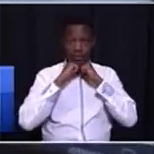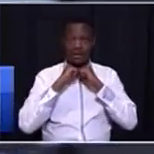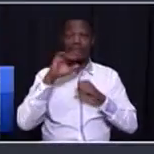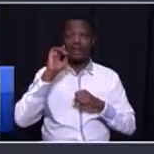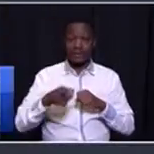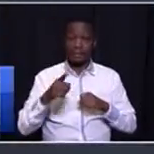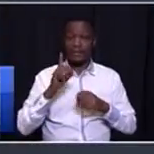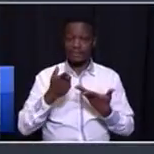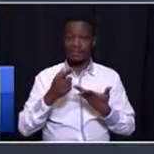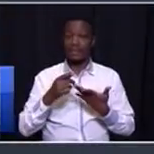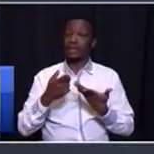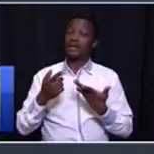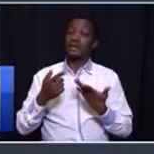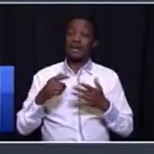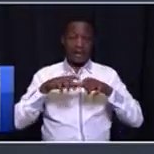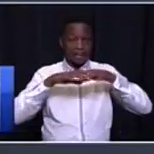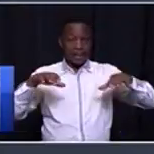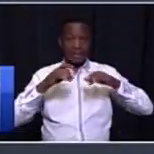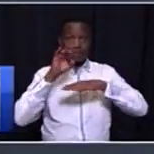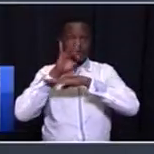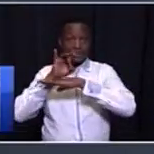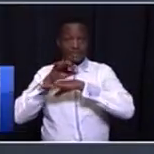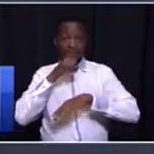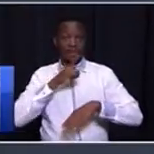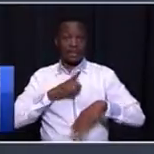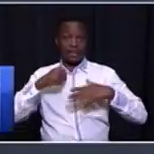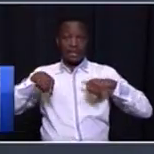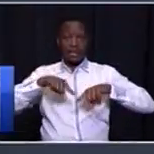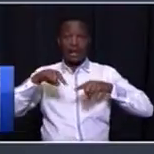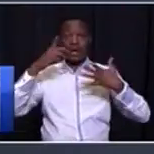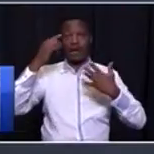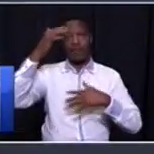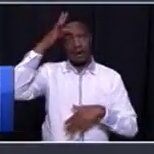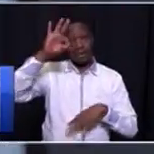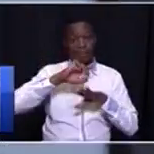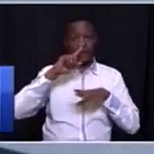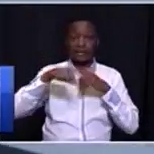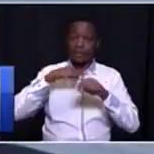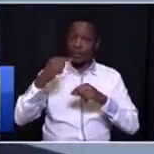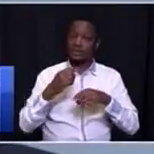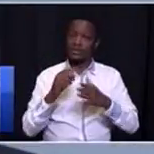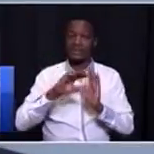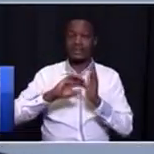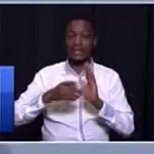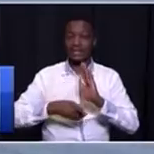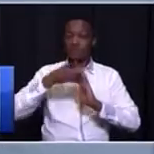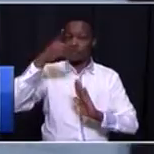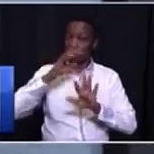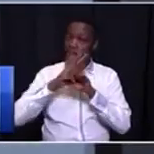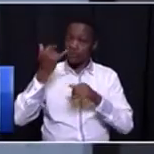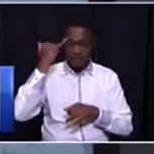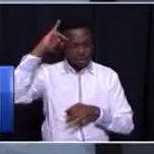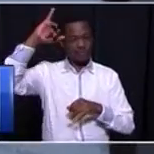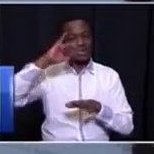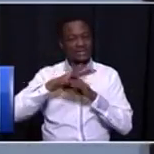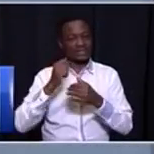shall be a panel to advise our government on the development of innovation ecosystem and